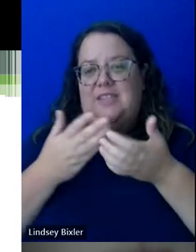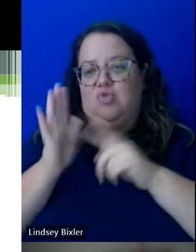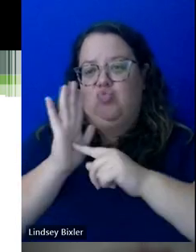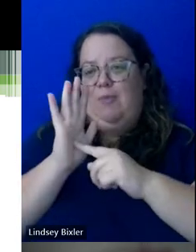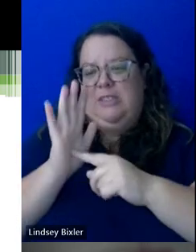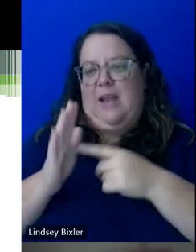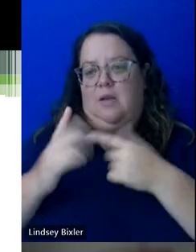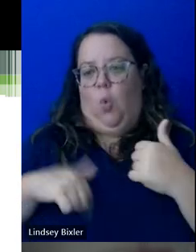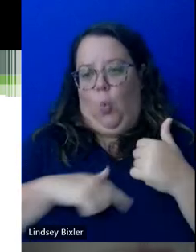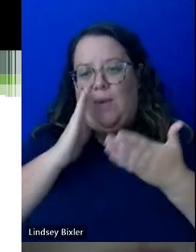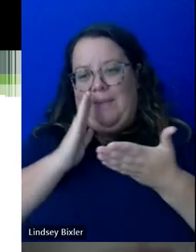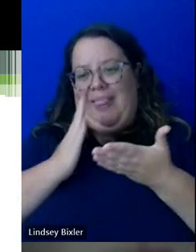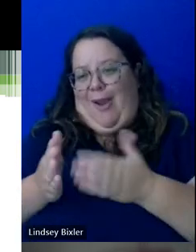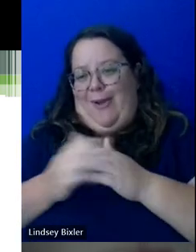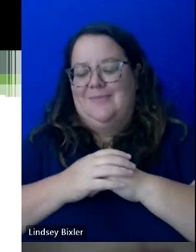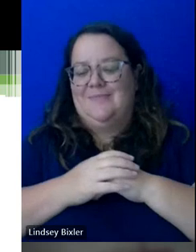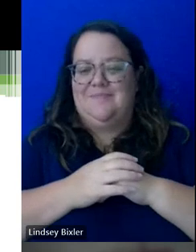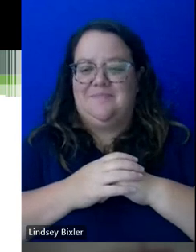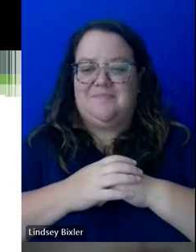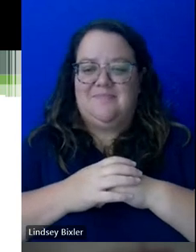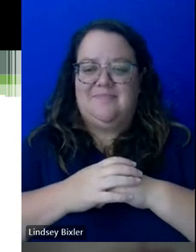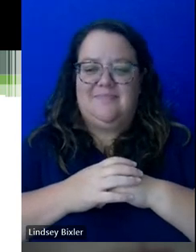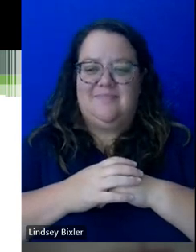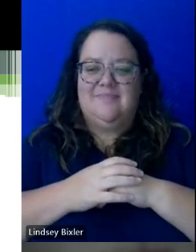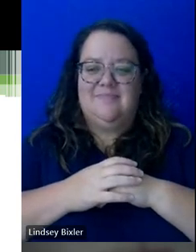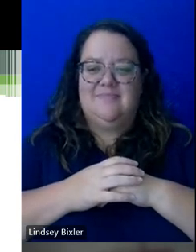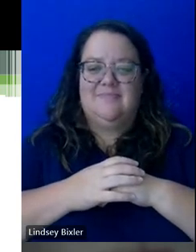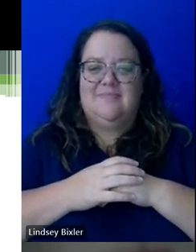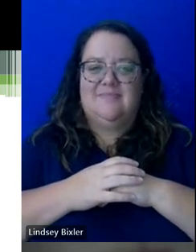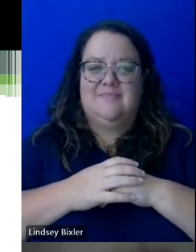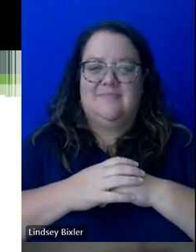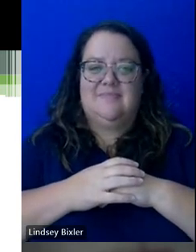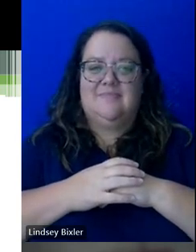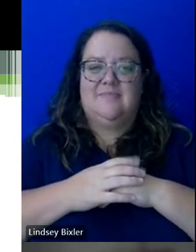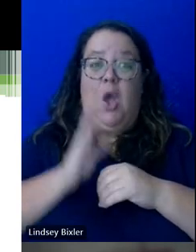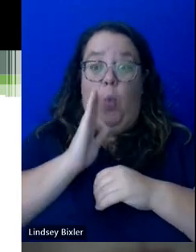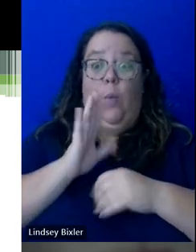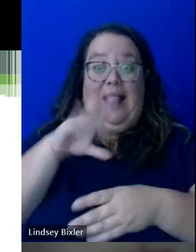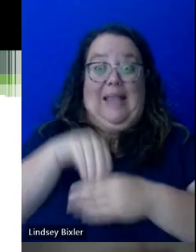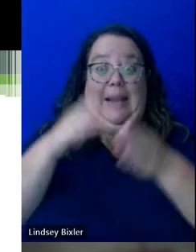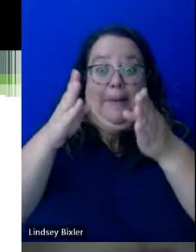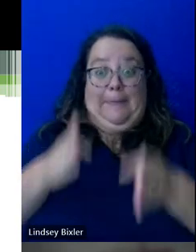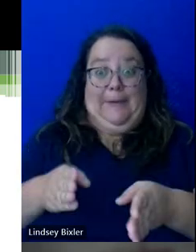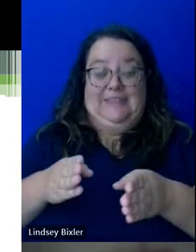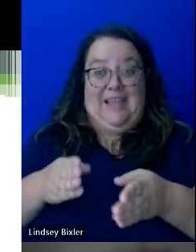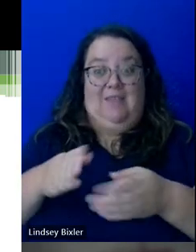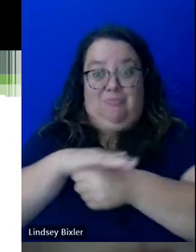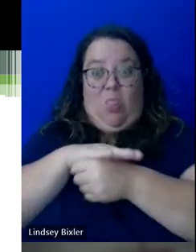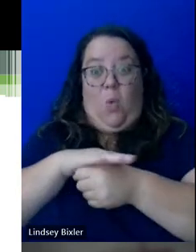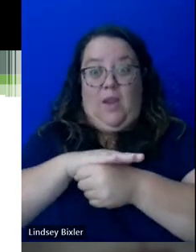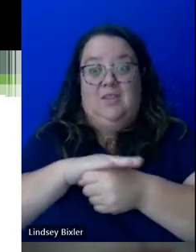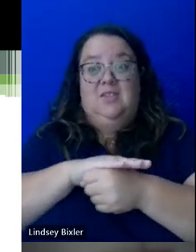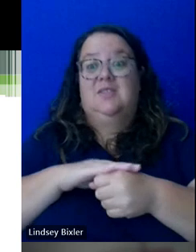So, we will not only be in person at these locations, it's also some of the